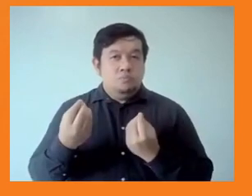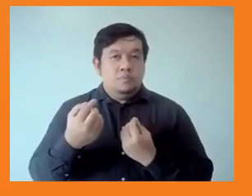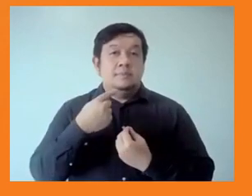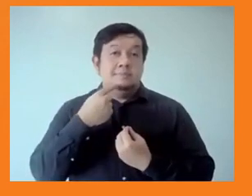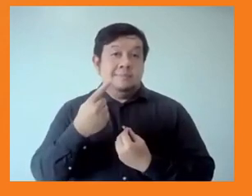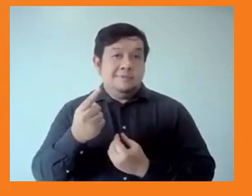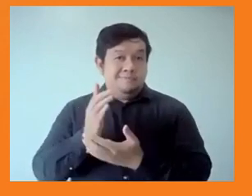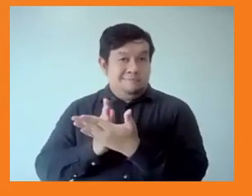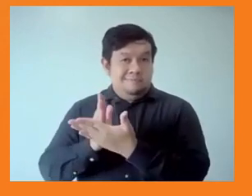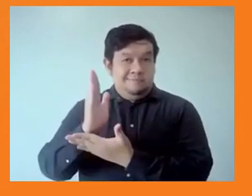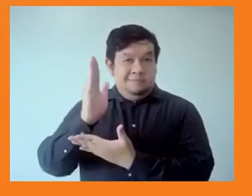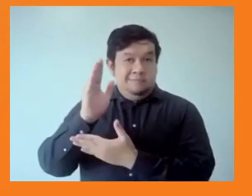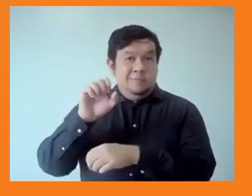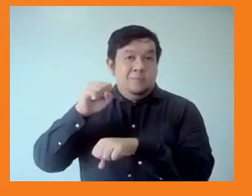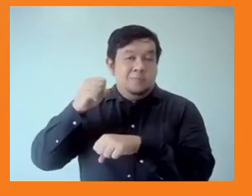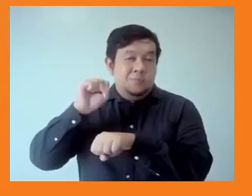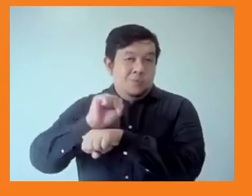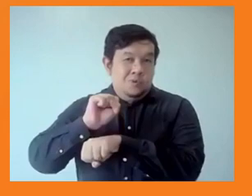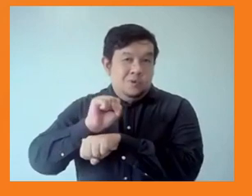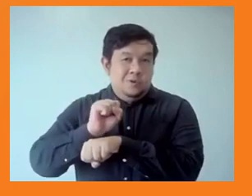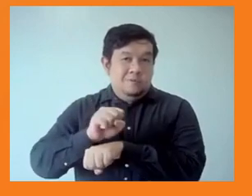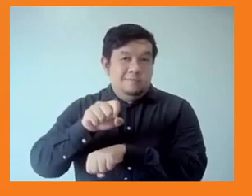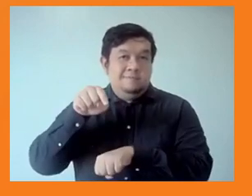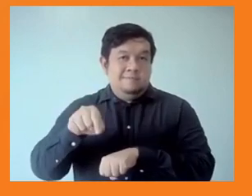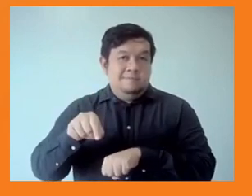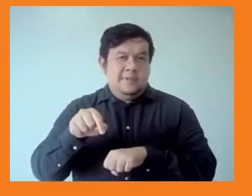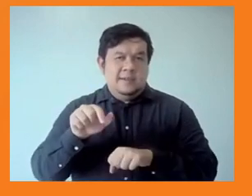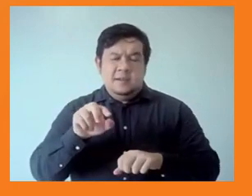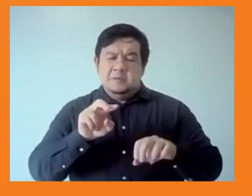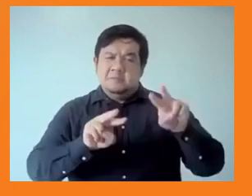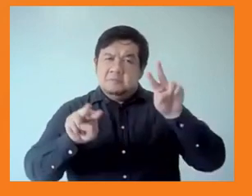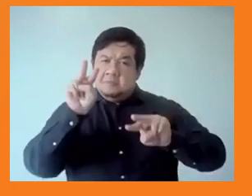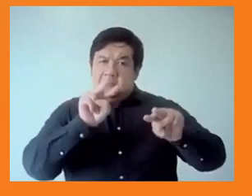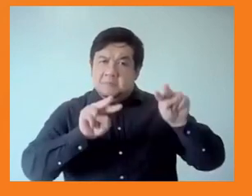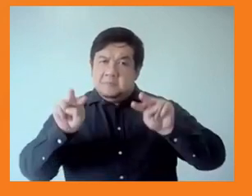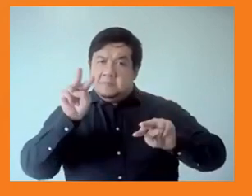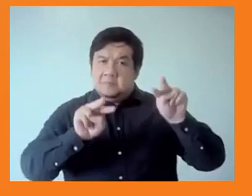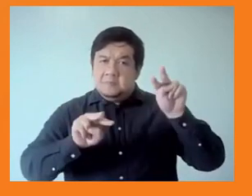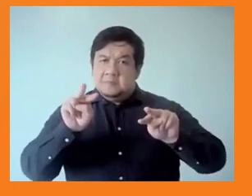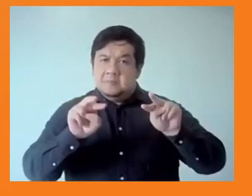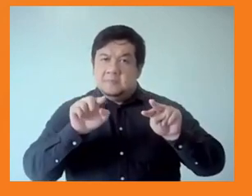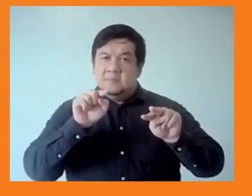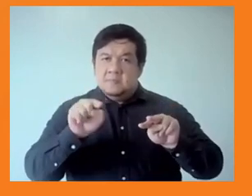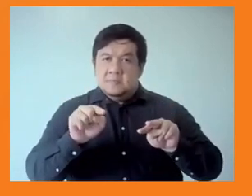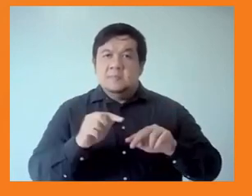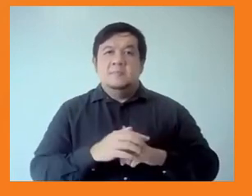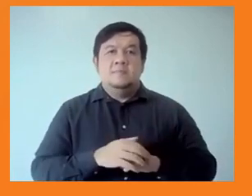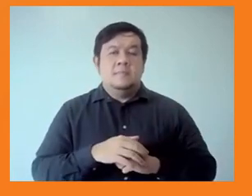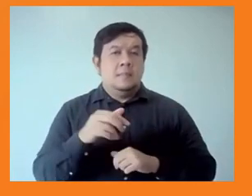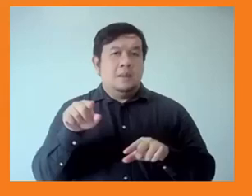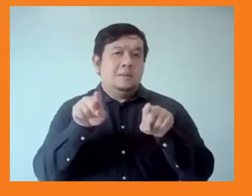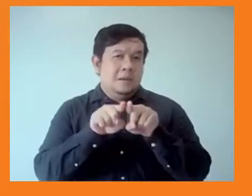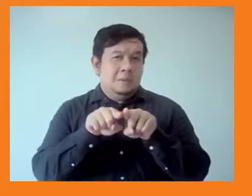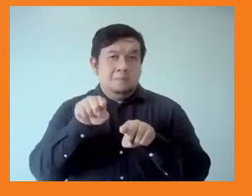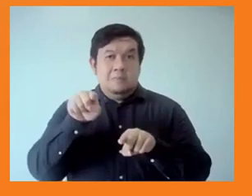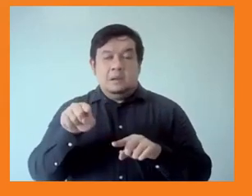assessed by both the ILO and the ITUC to be the second worst region for union and labour rights ahead